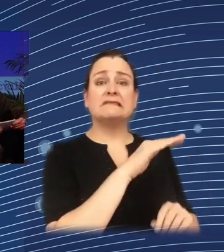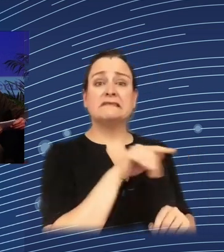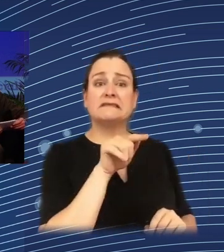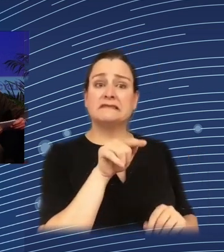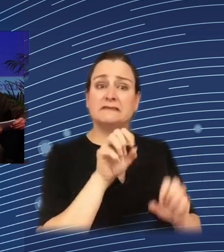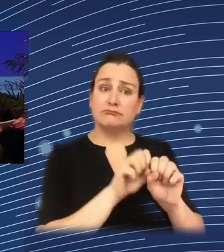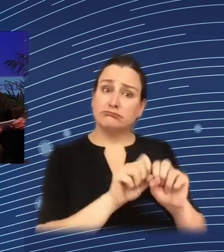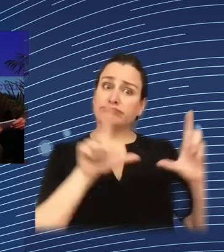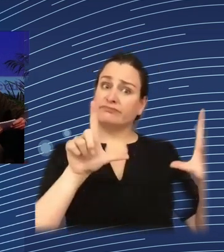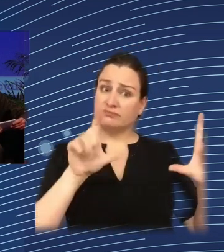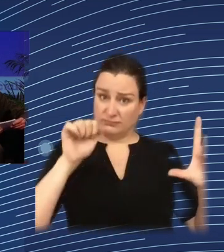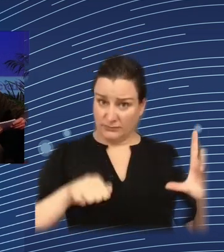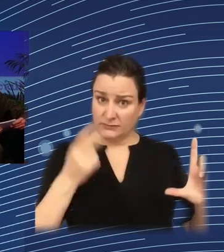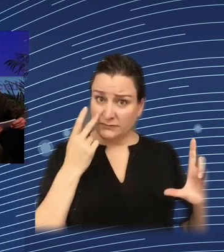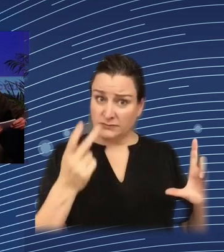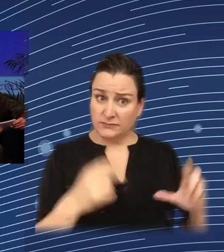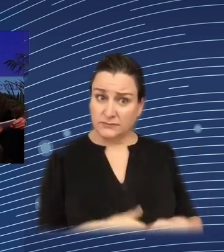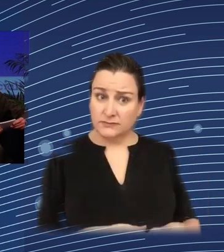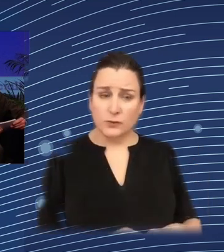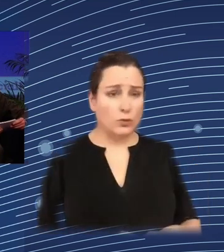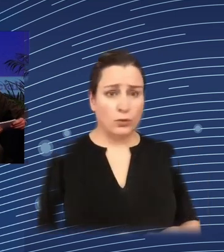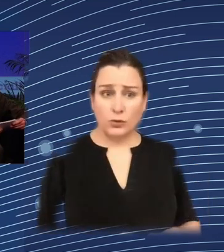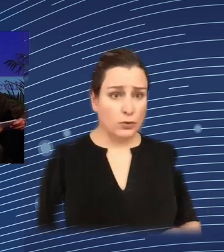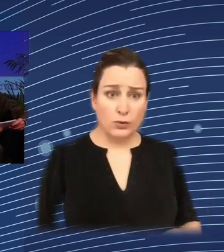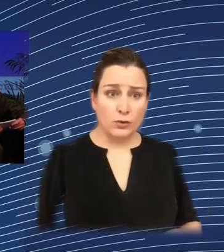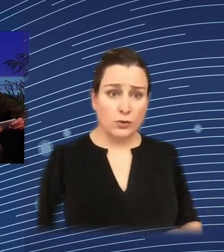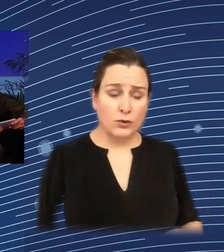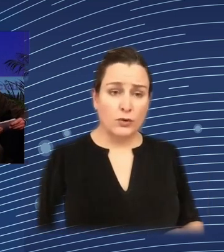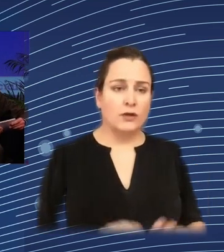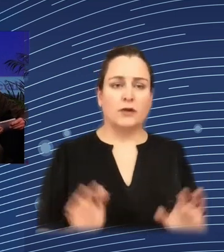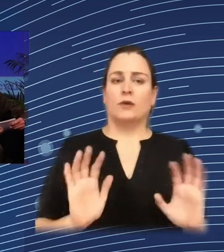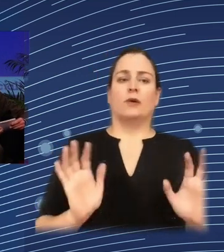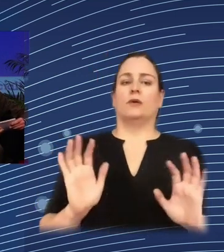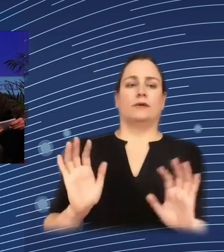there's no poll okay we'll try again